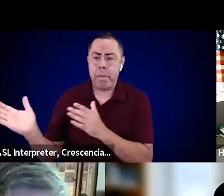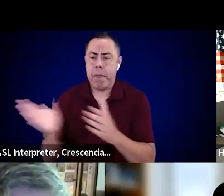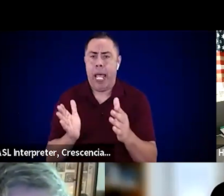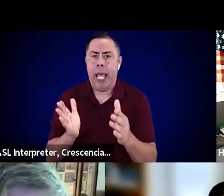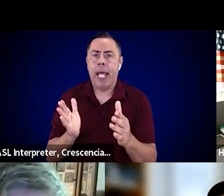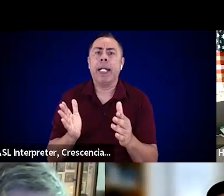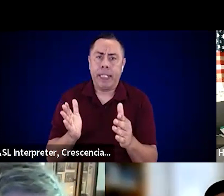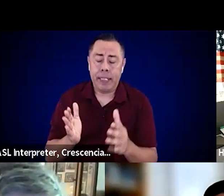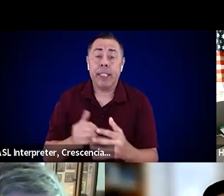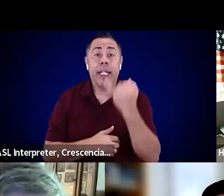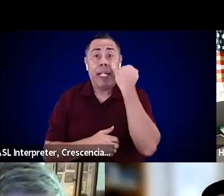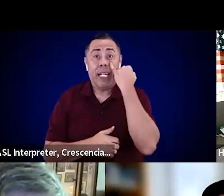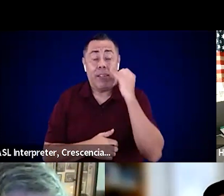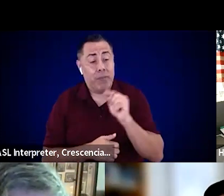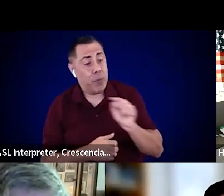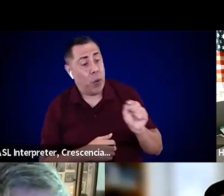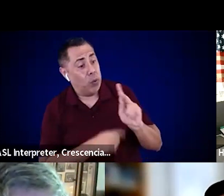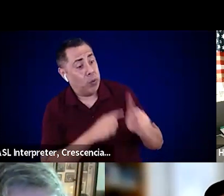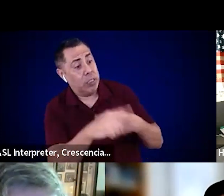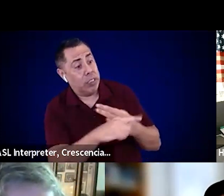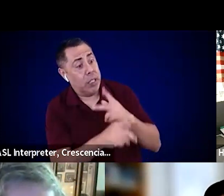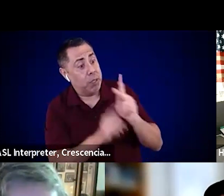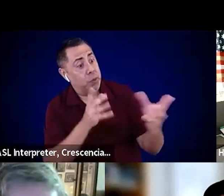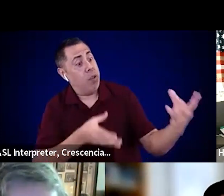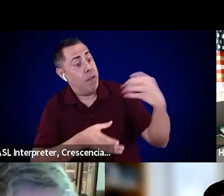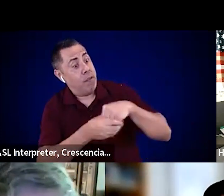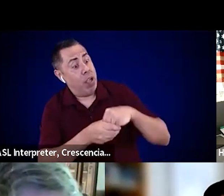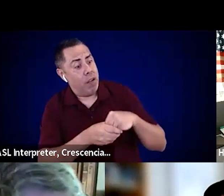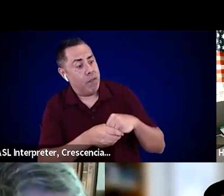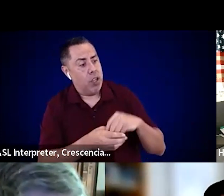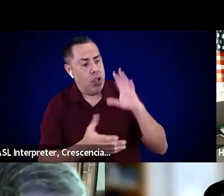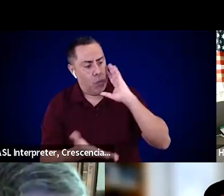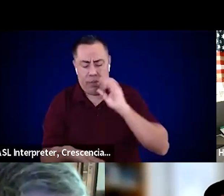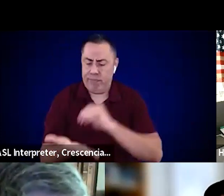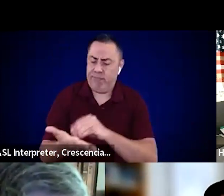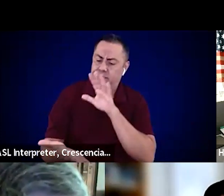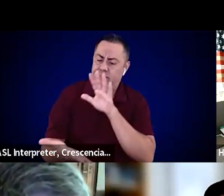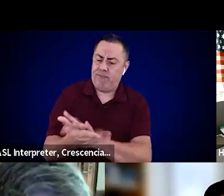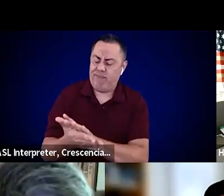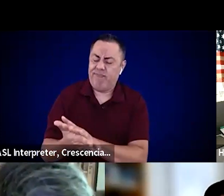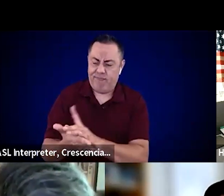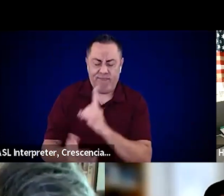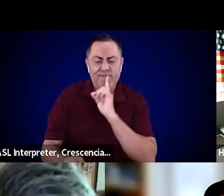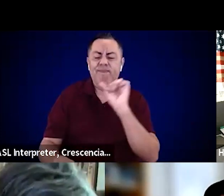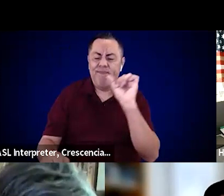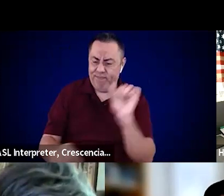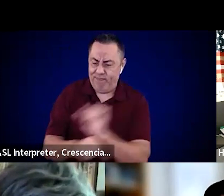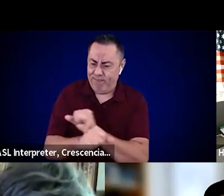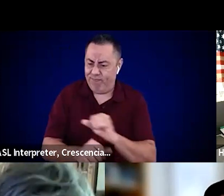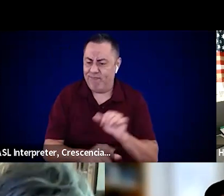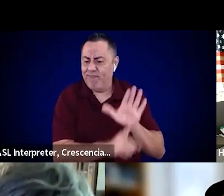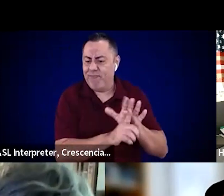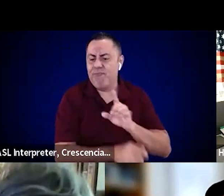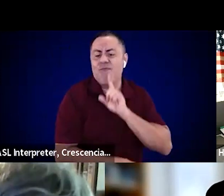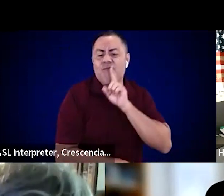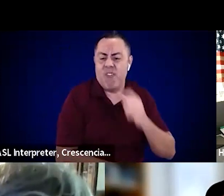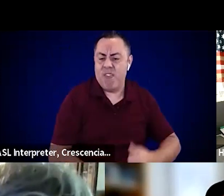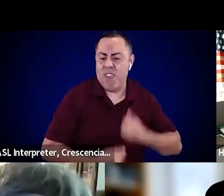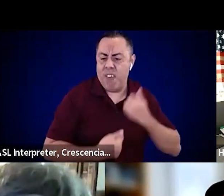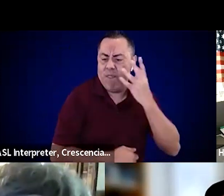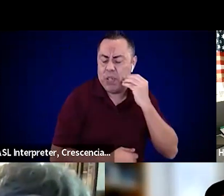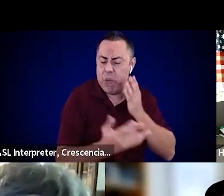lived experiences and guidance in your plans that are really going to help you build towards accessible solutions